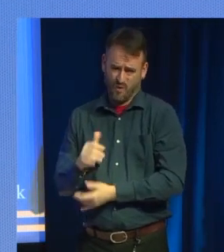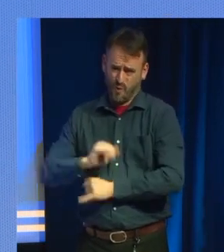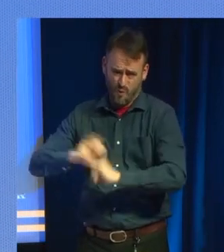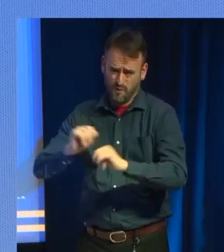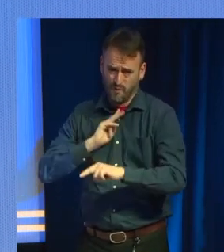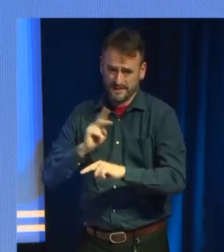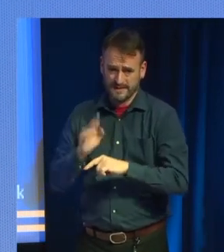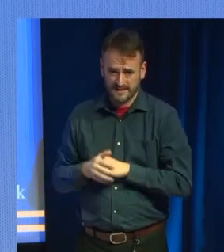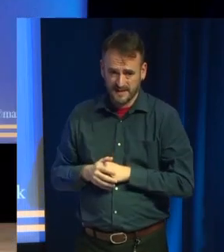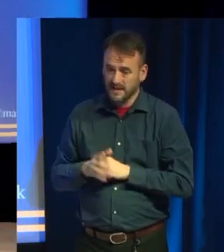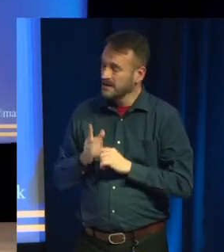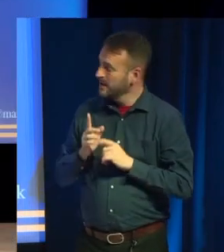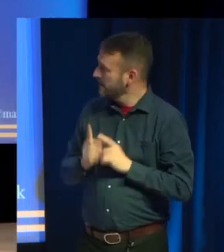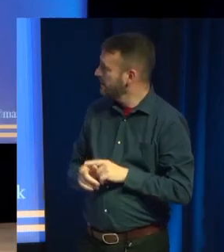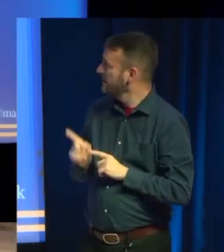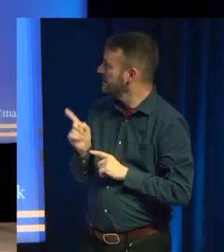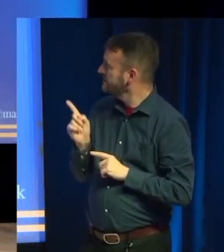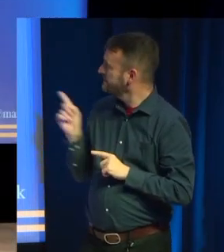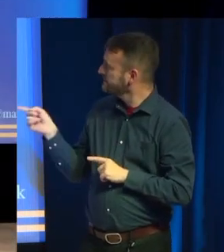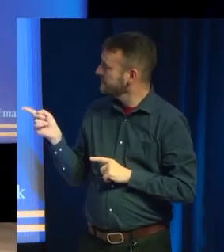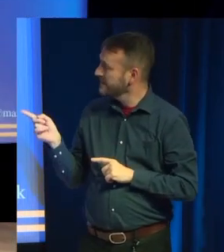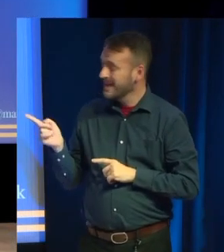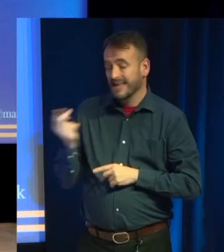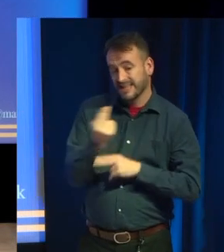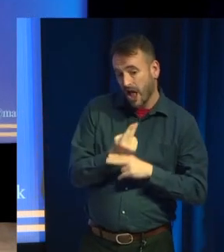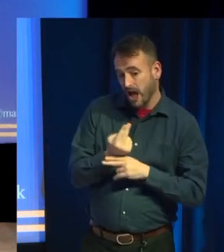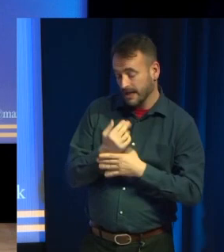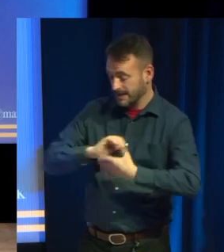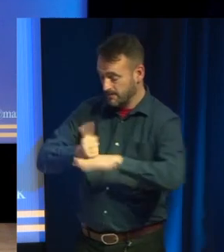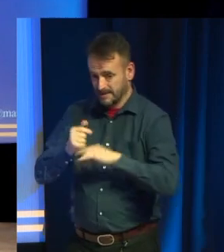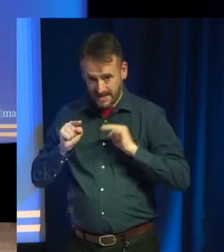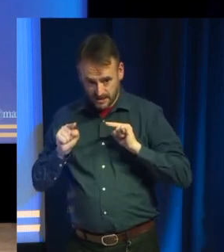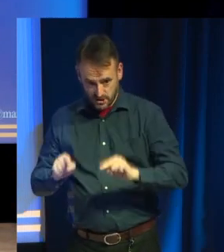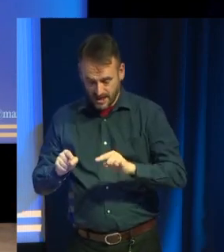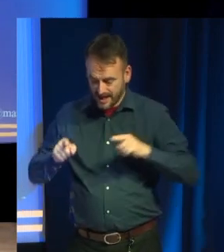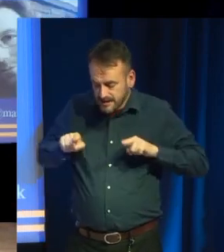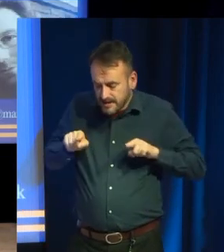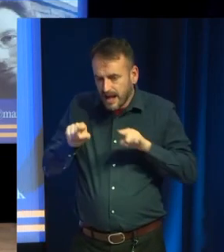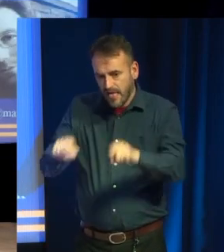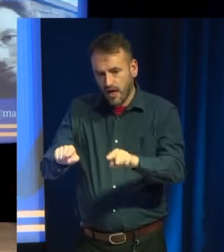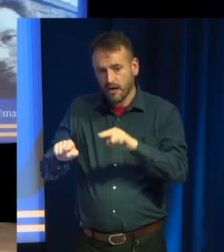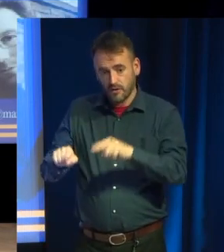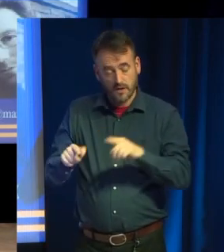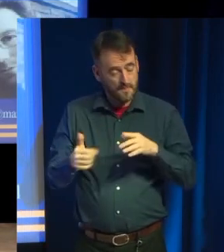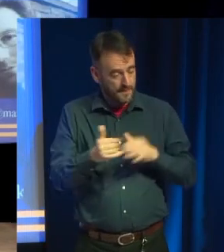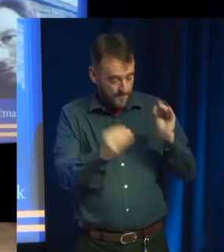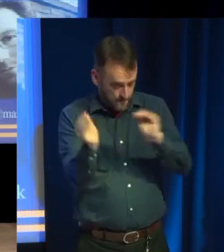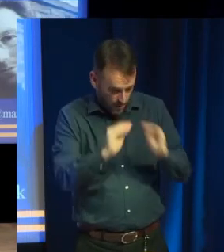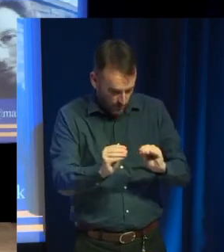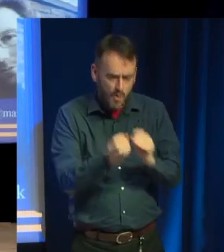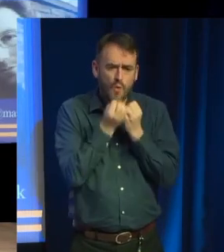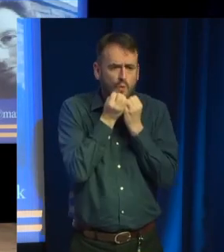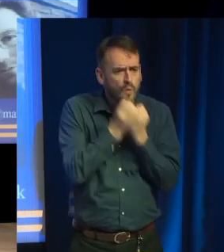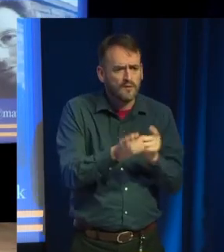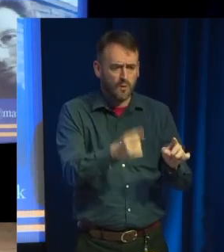implementation must be done together because you might have a fantastic puzzle that you then realize Alexa cannot physically do because the system doesn't work.